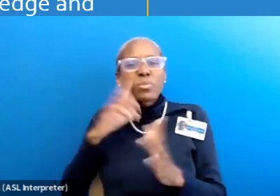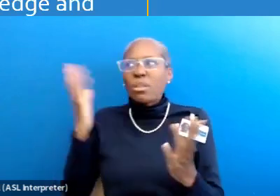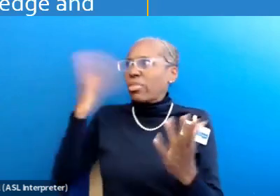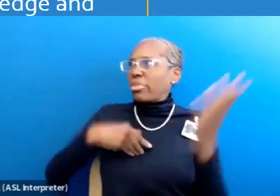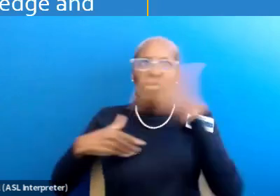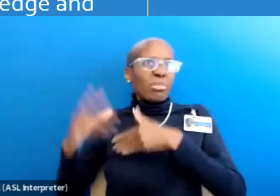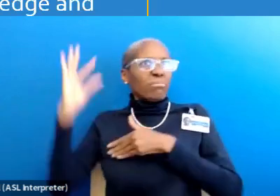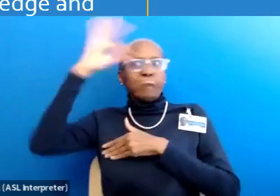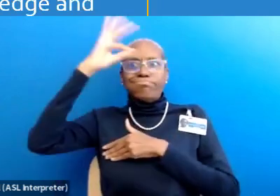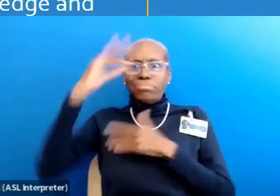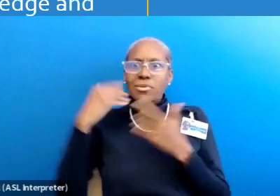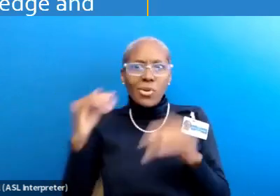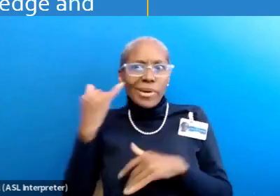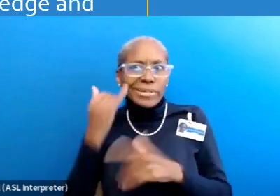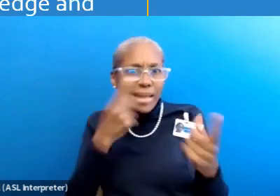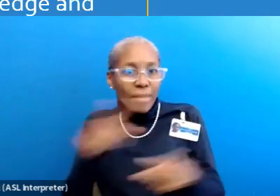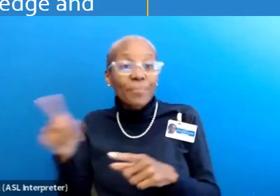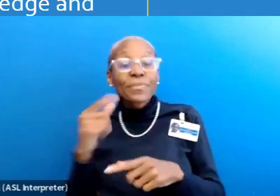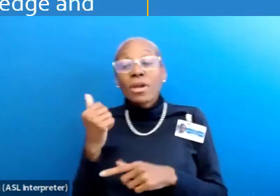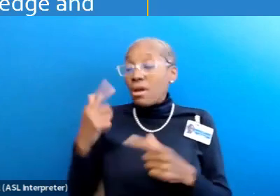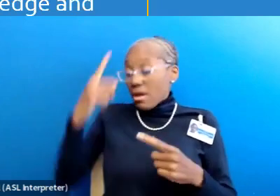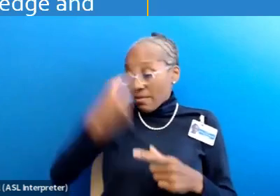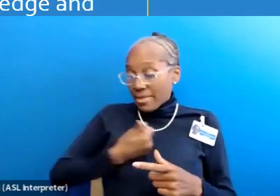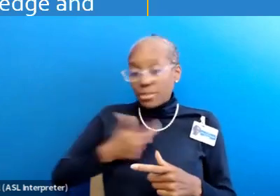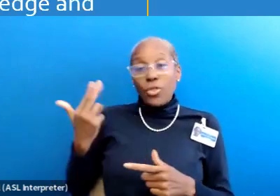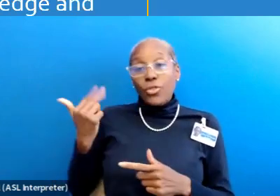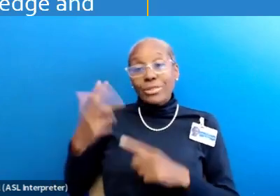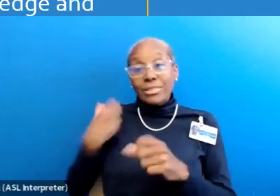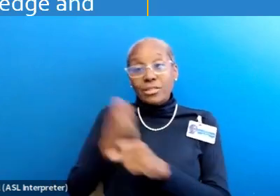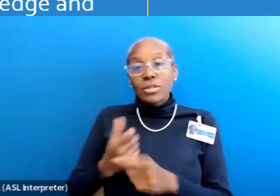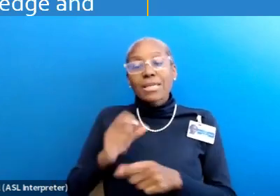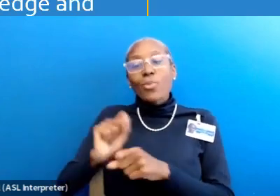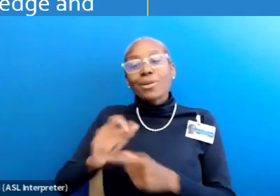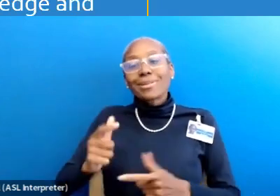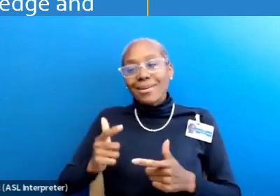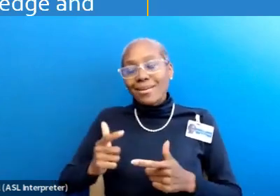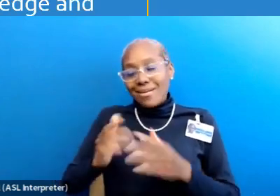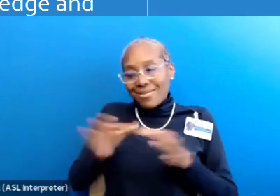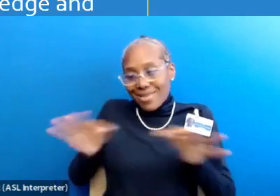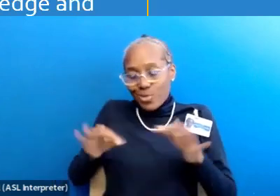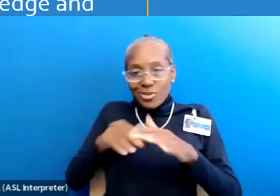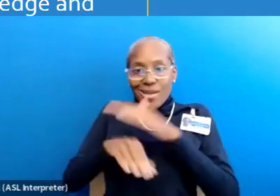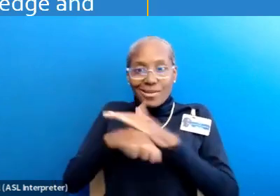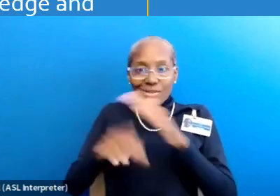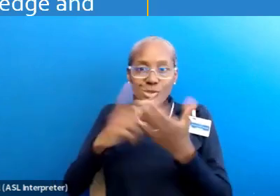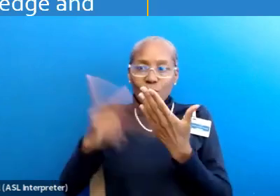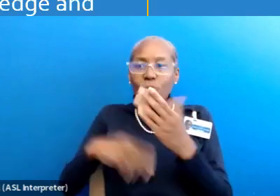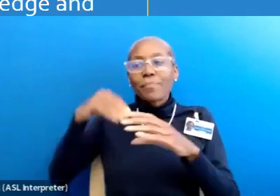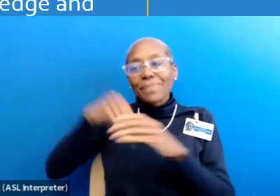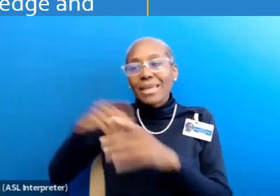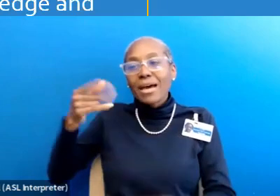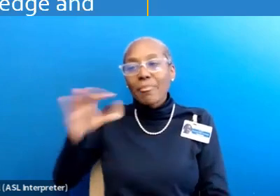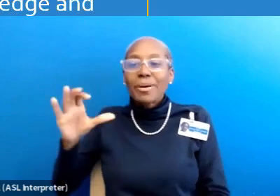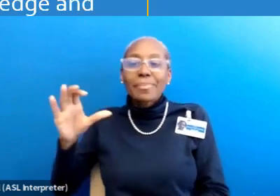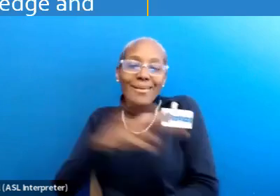that it's happening to us. For 13 years, I worked in a language access program at a public safety net hospital. As Jorge